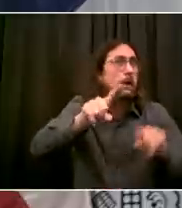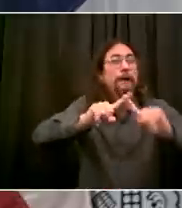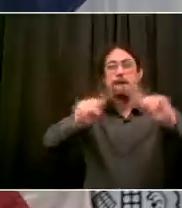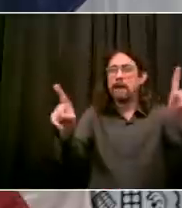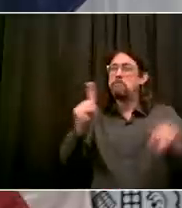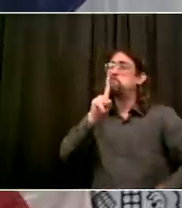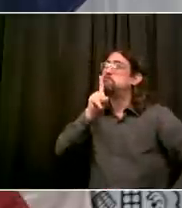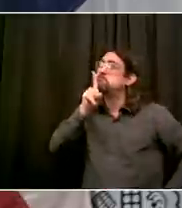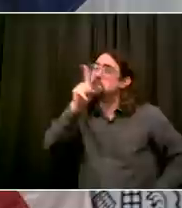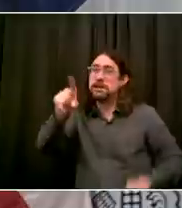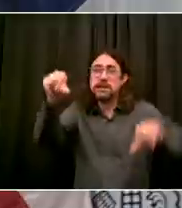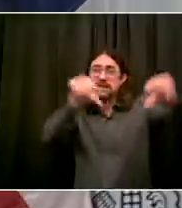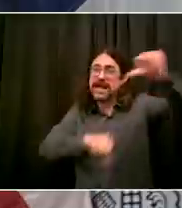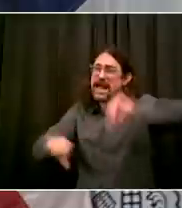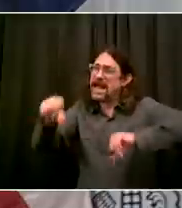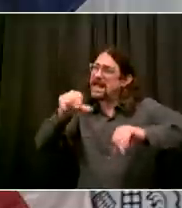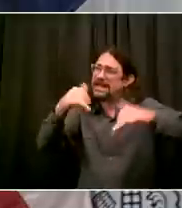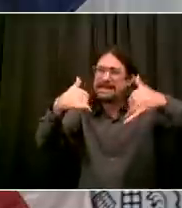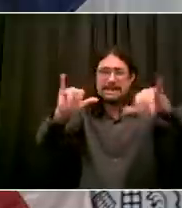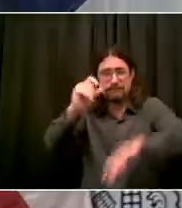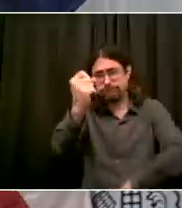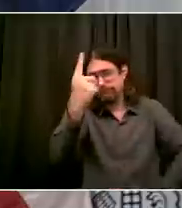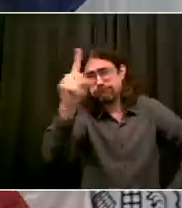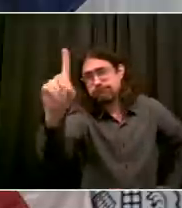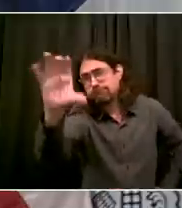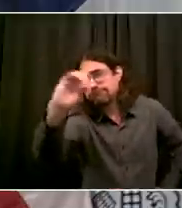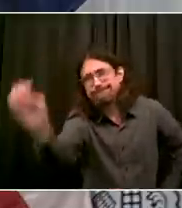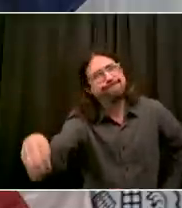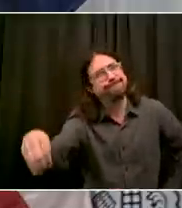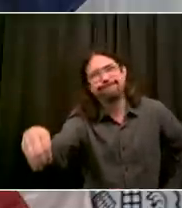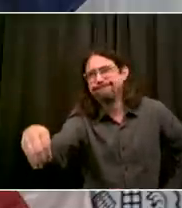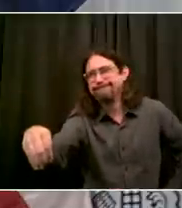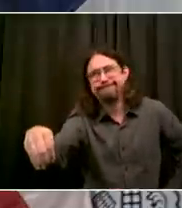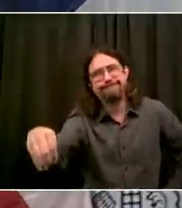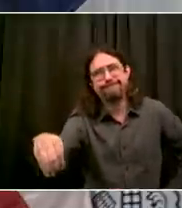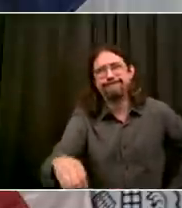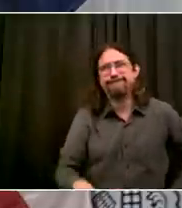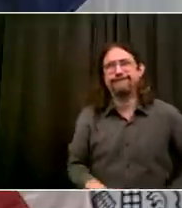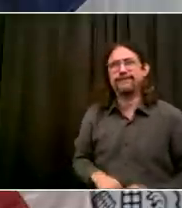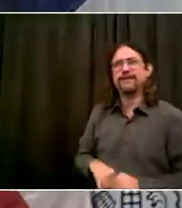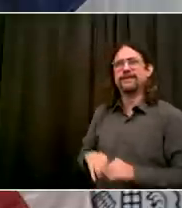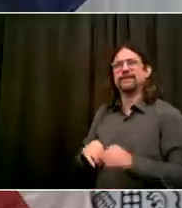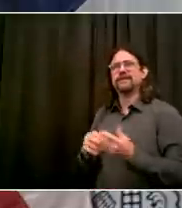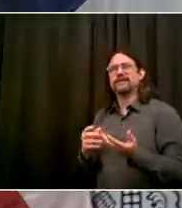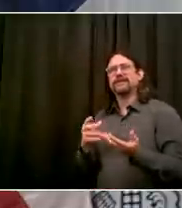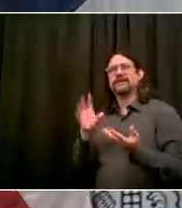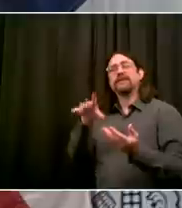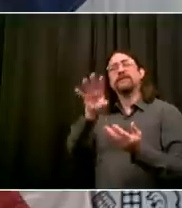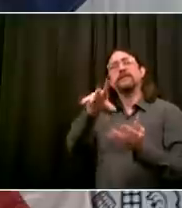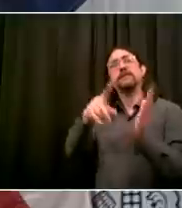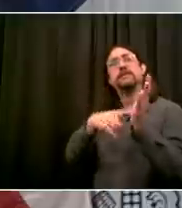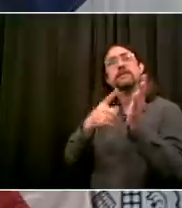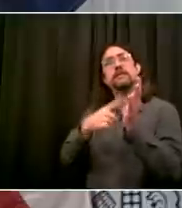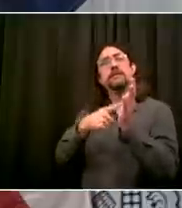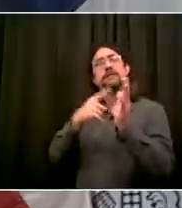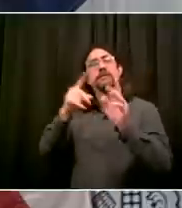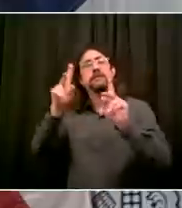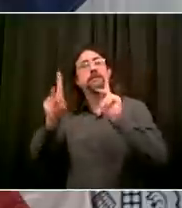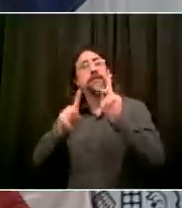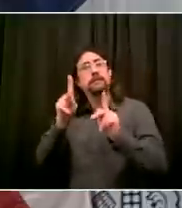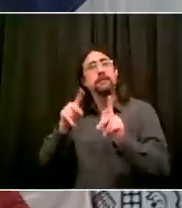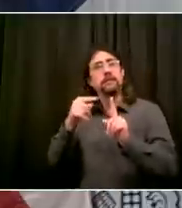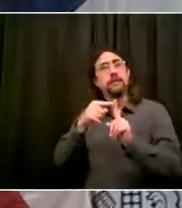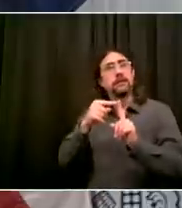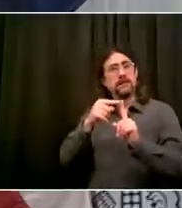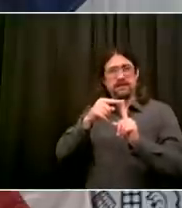people to reach out to to help us get a clearer picture. And what I'm saying to everyone in these